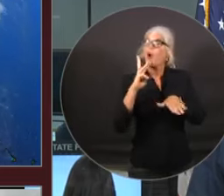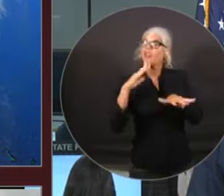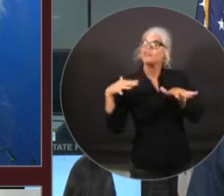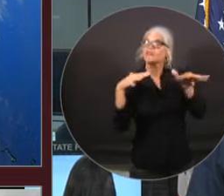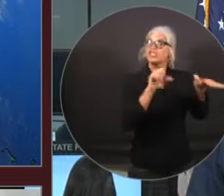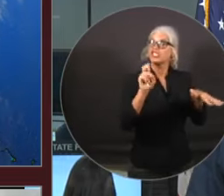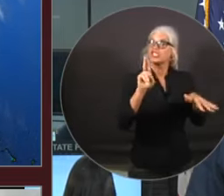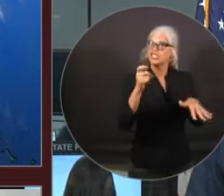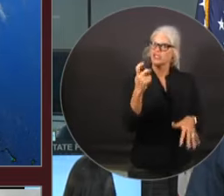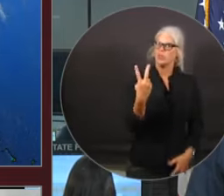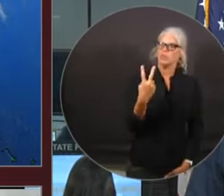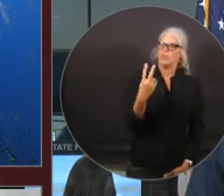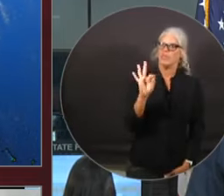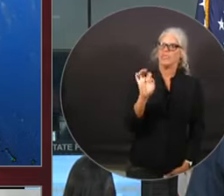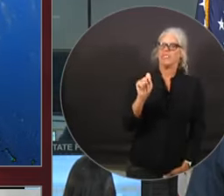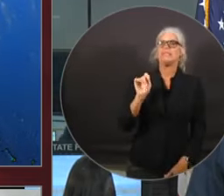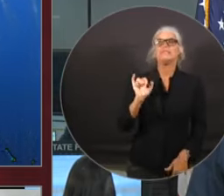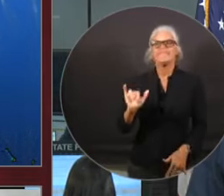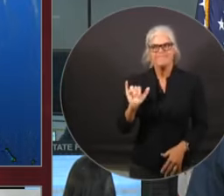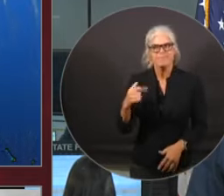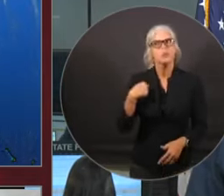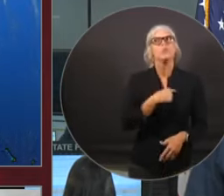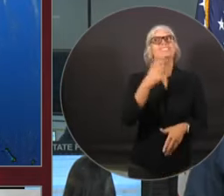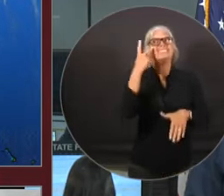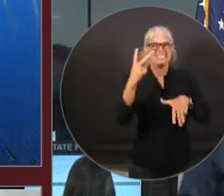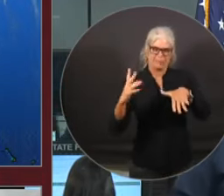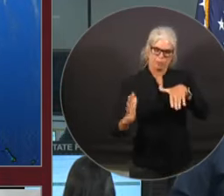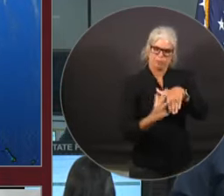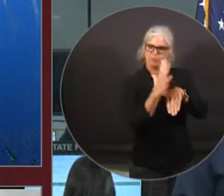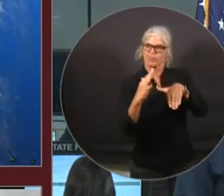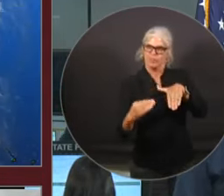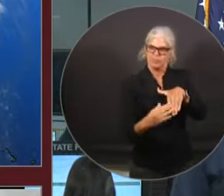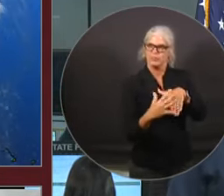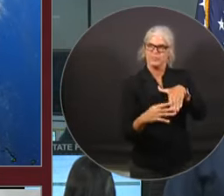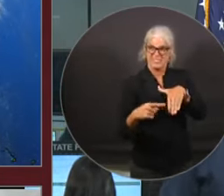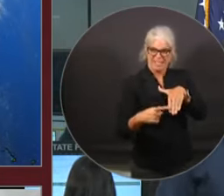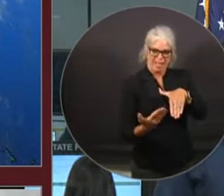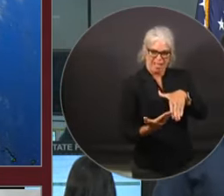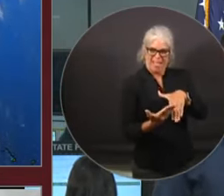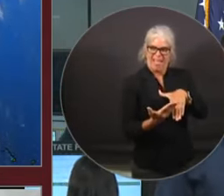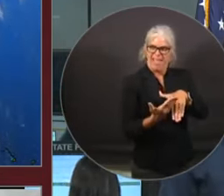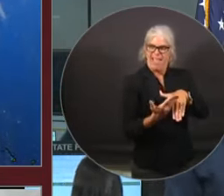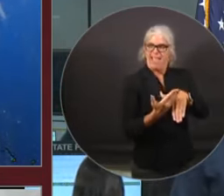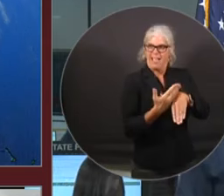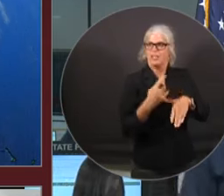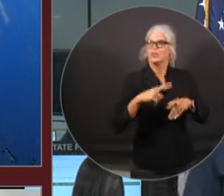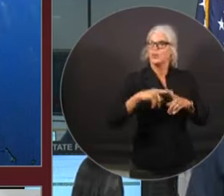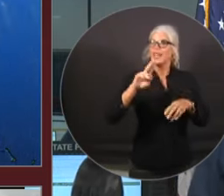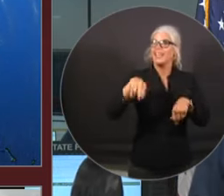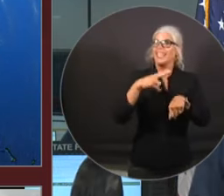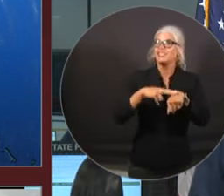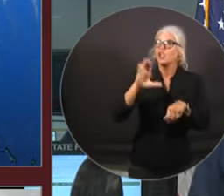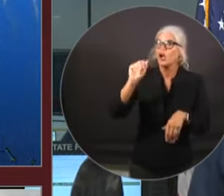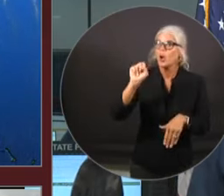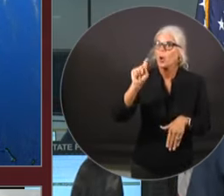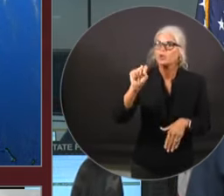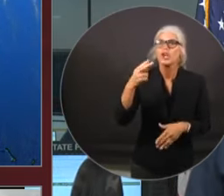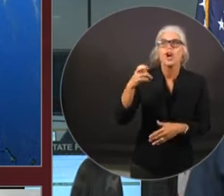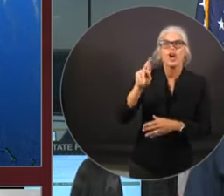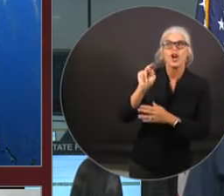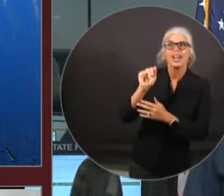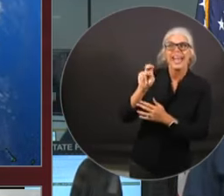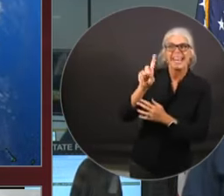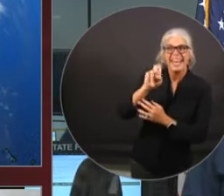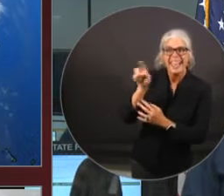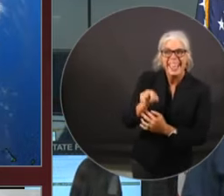and we're seeing those impacts down there. We are now starting to see more impacts coming to the nature coast, Hernando, Citrus, Levy, Dixie